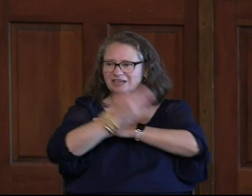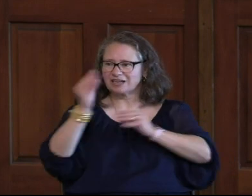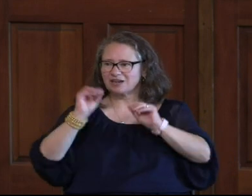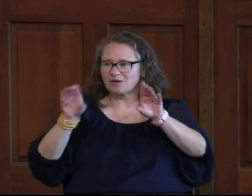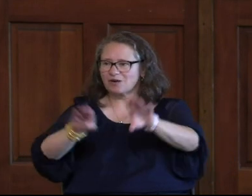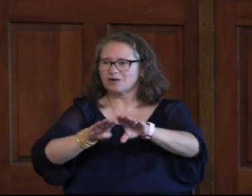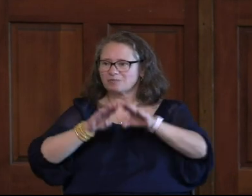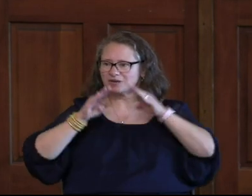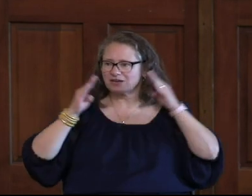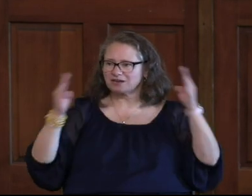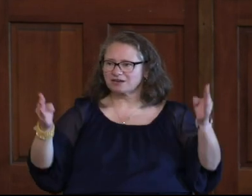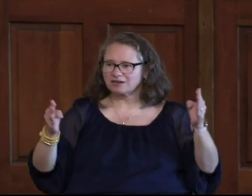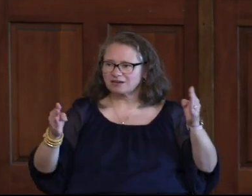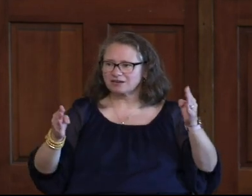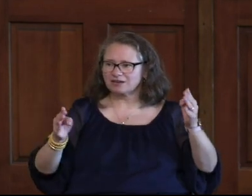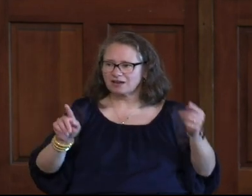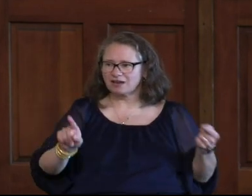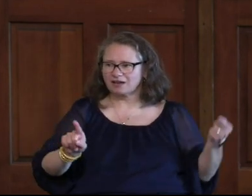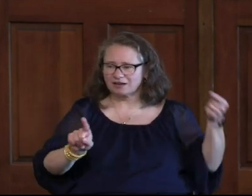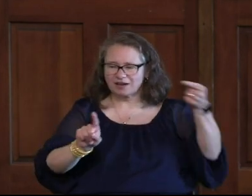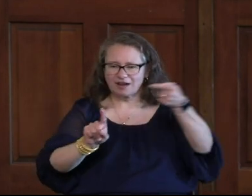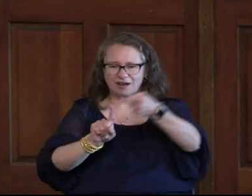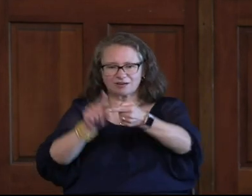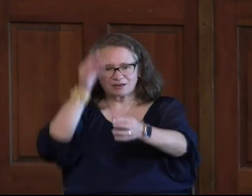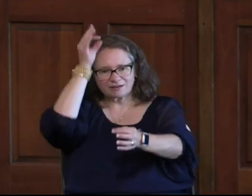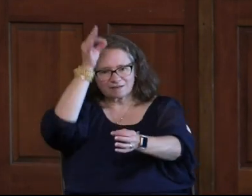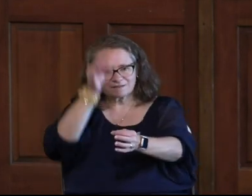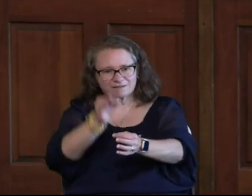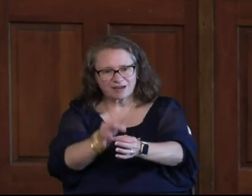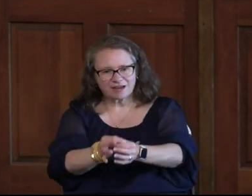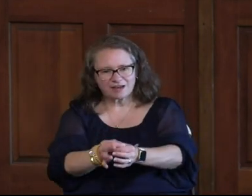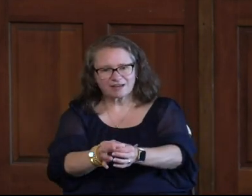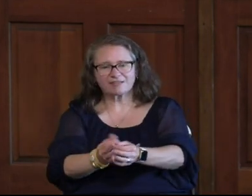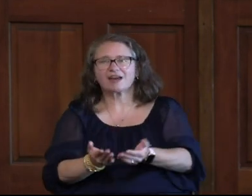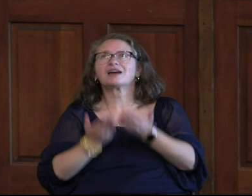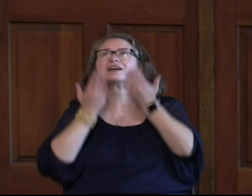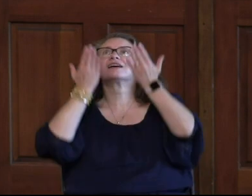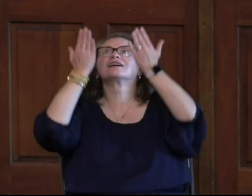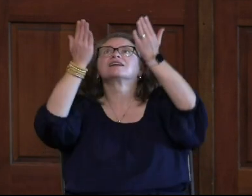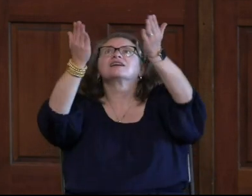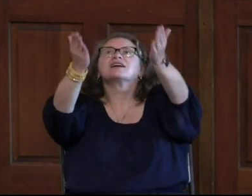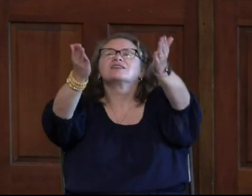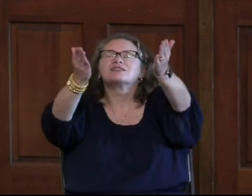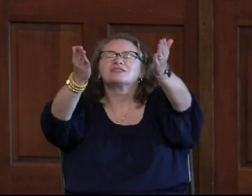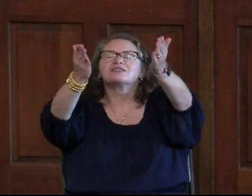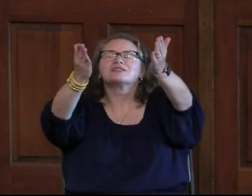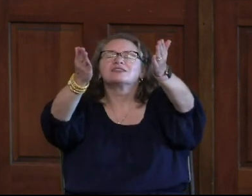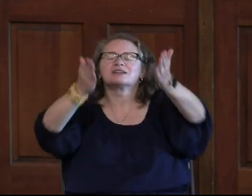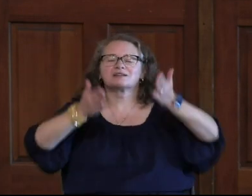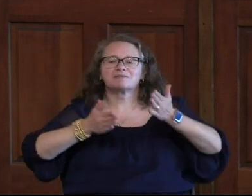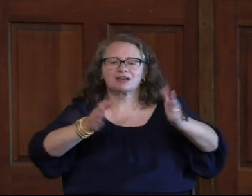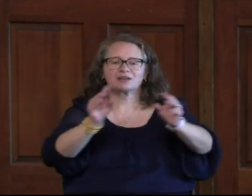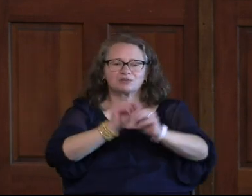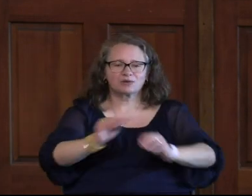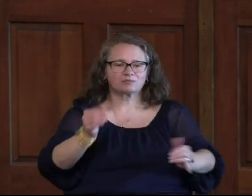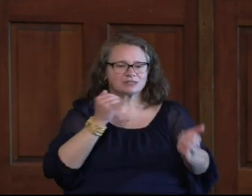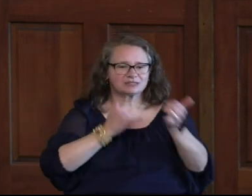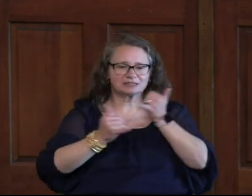Break I'll Pin My Faith My All To Him He Maketh No Mistake